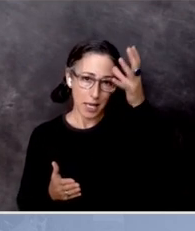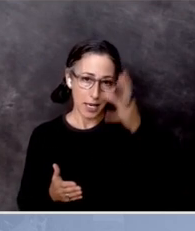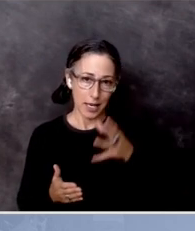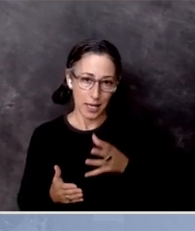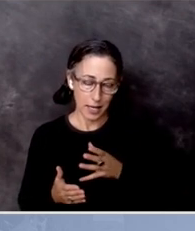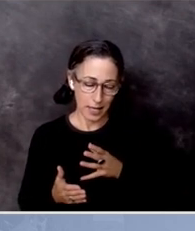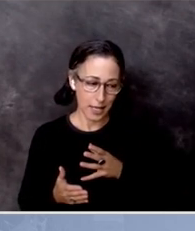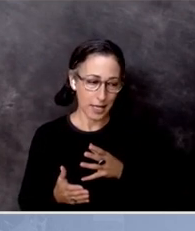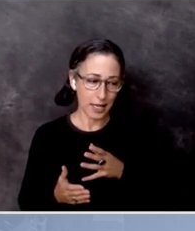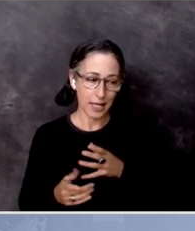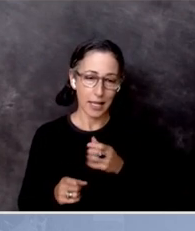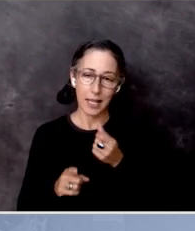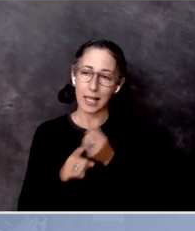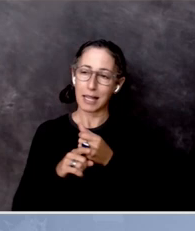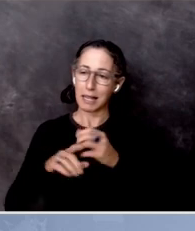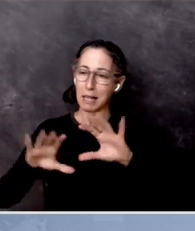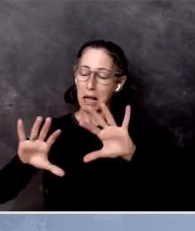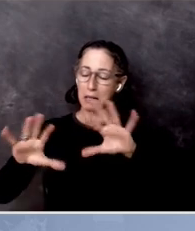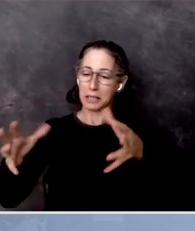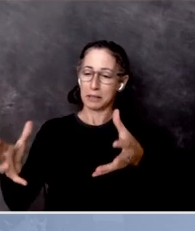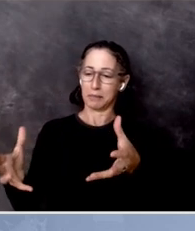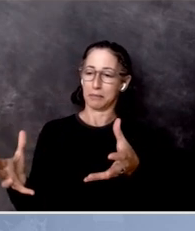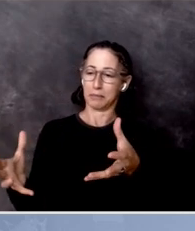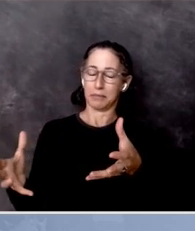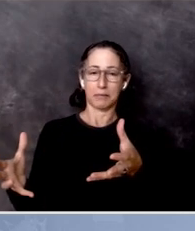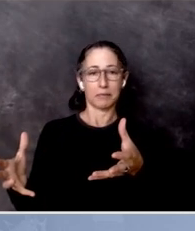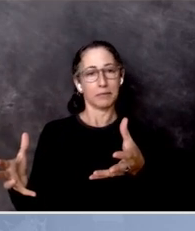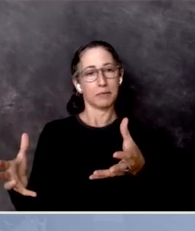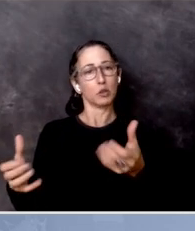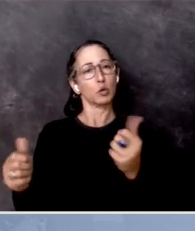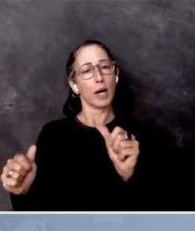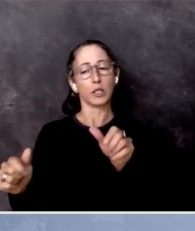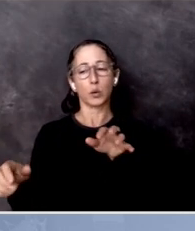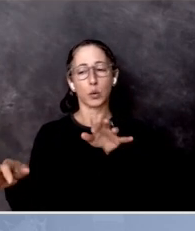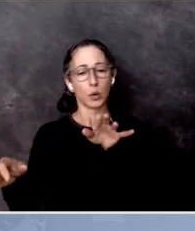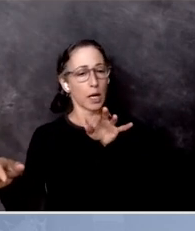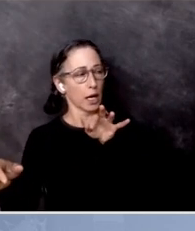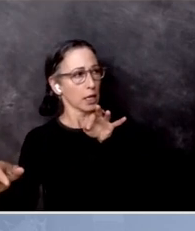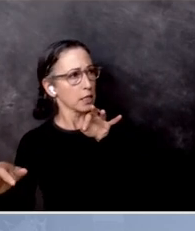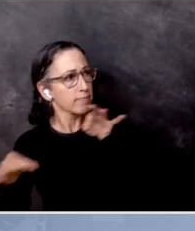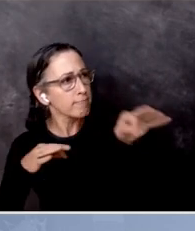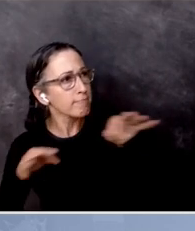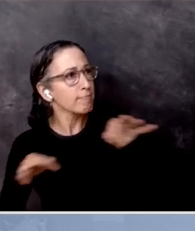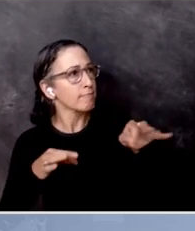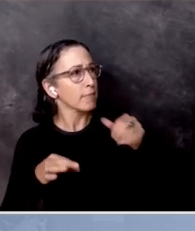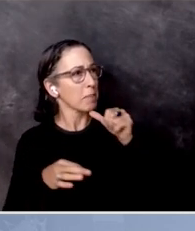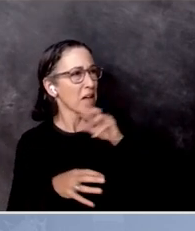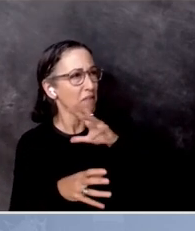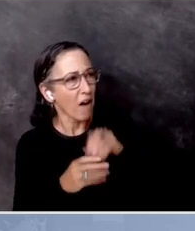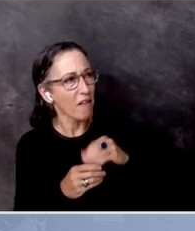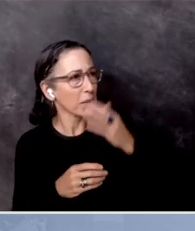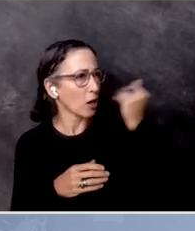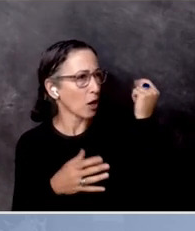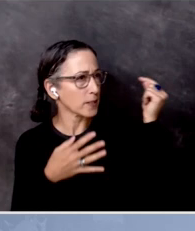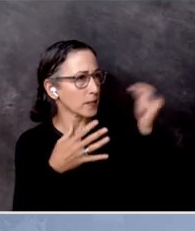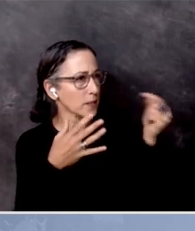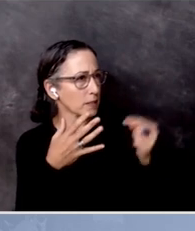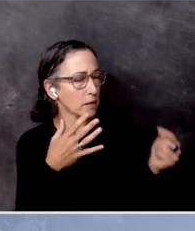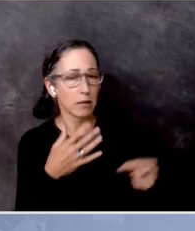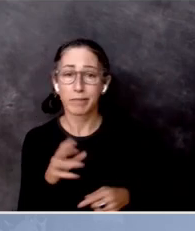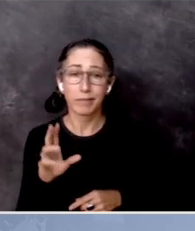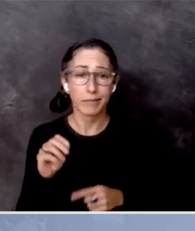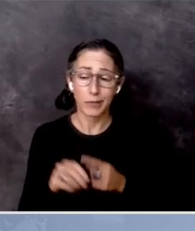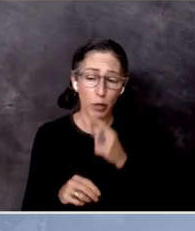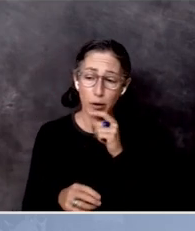they may try to give a rationale for why they're not active and involved. But the truth is, they're not active and involved because they're young and they're